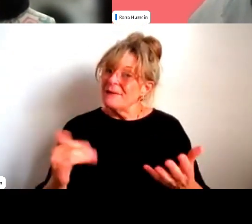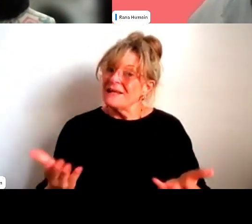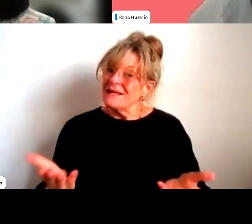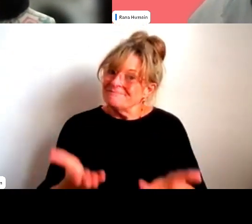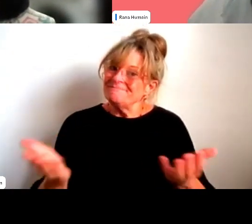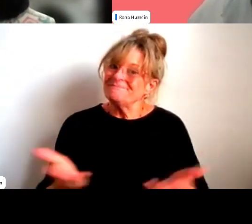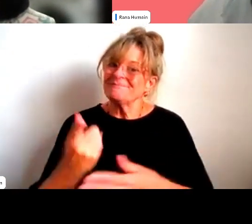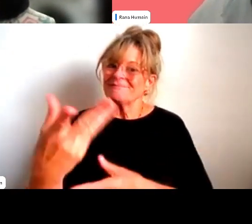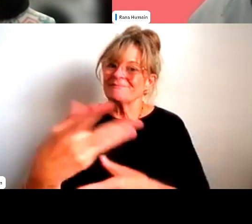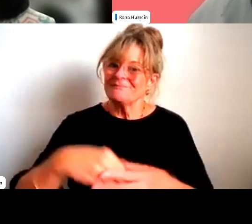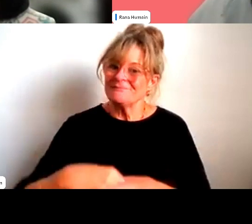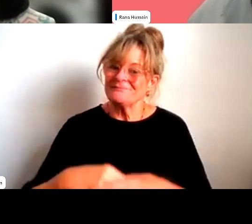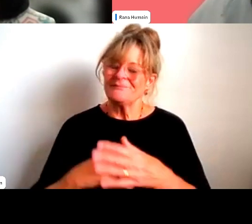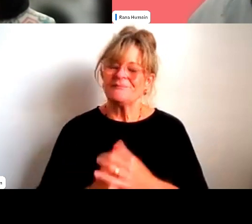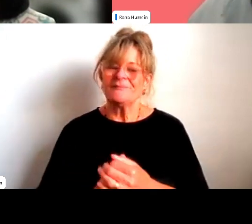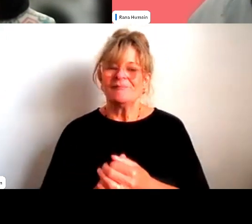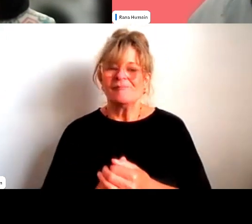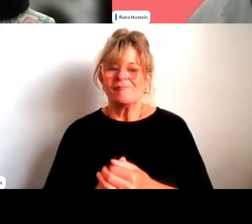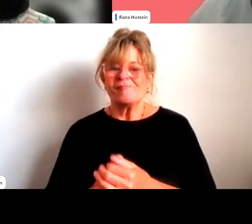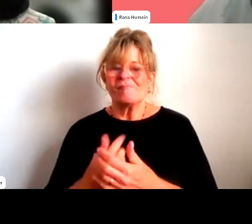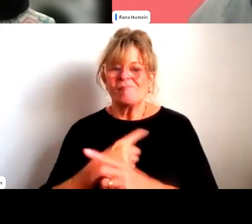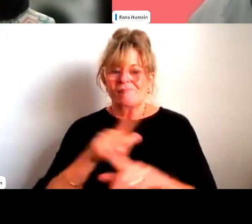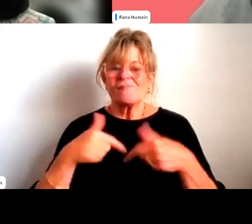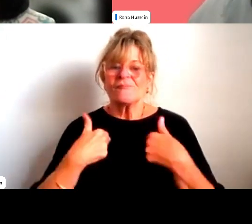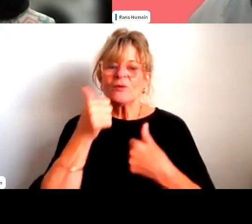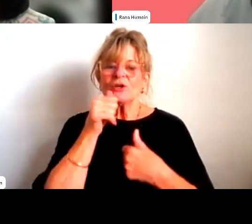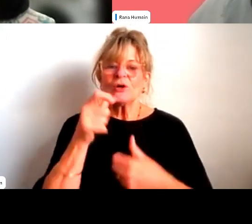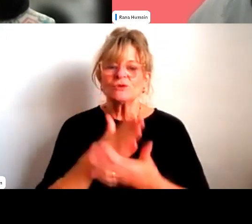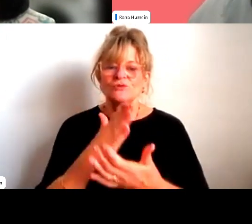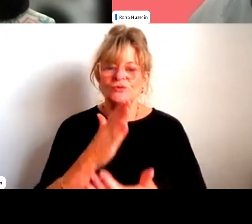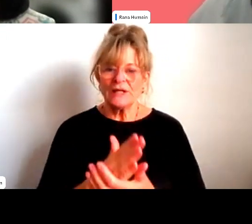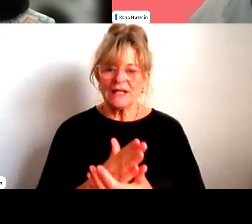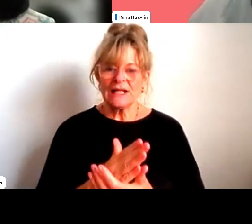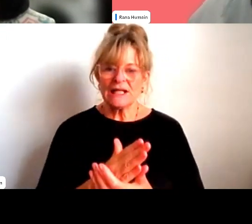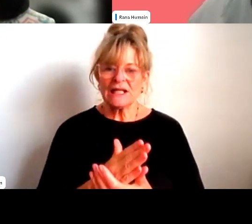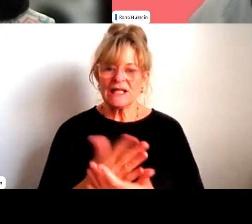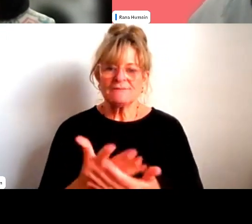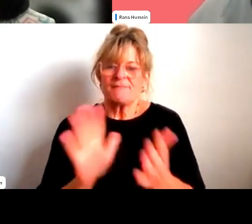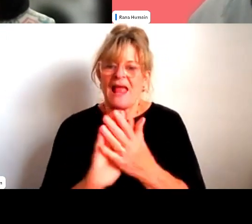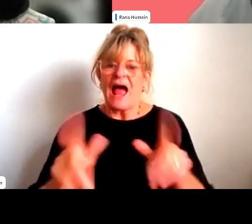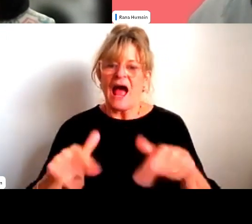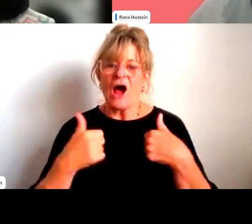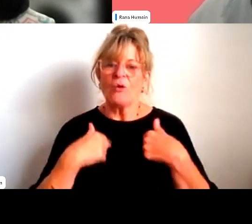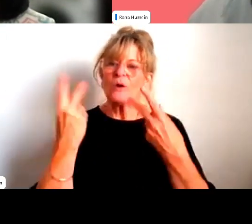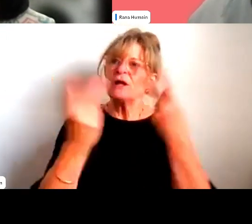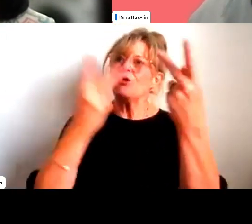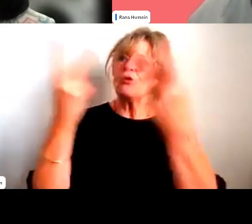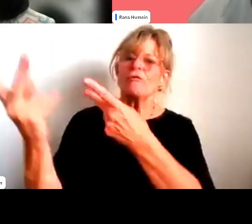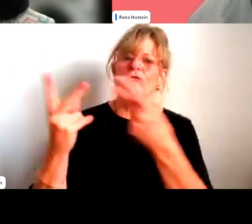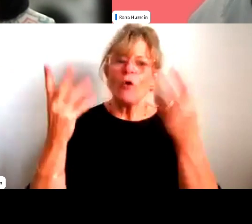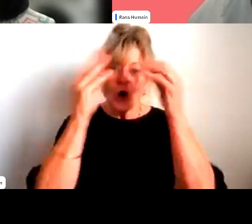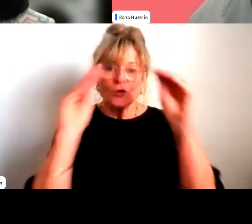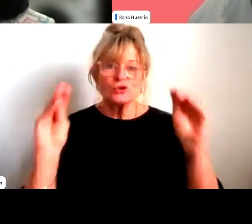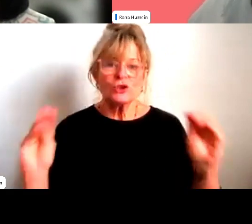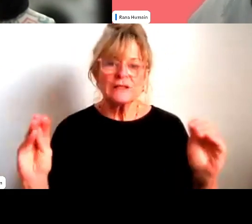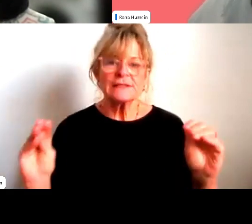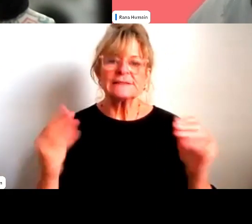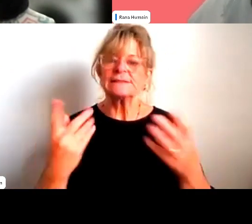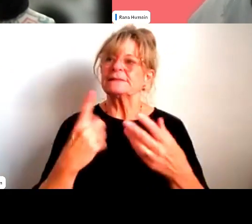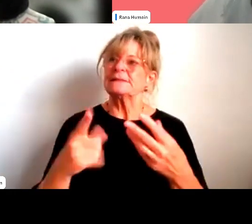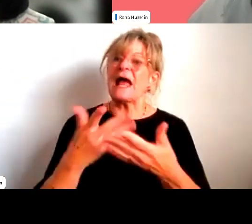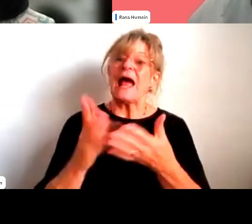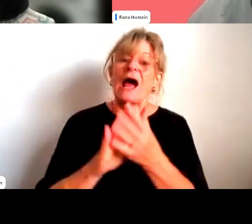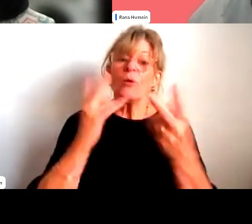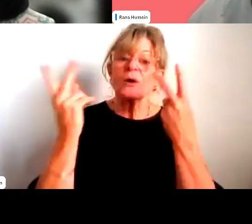uh, it's really, um, the way we see coaching and administration in elite spaces